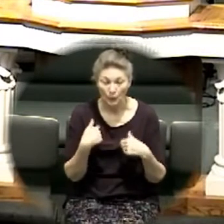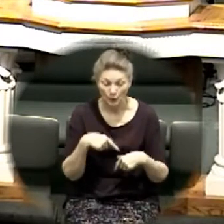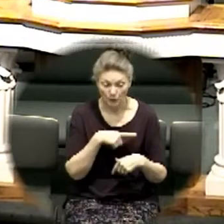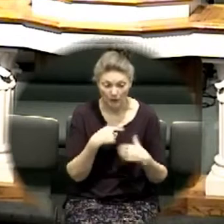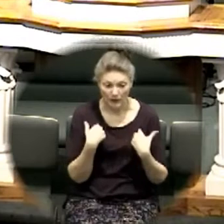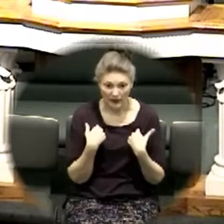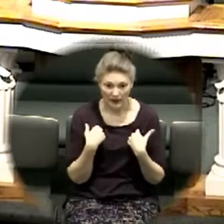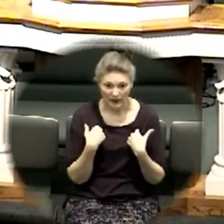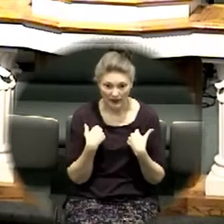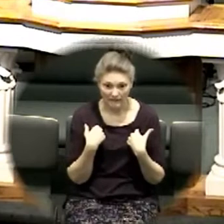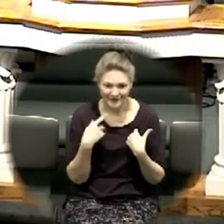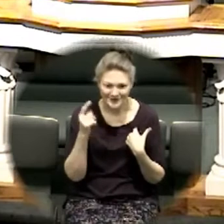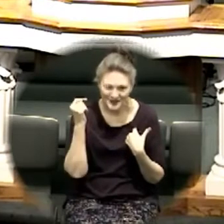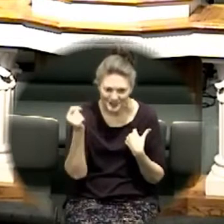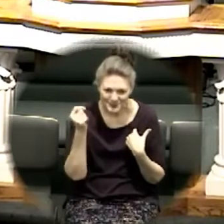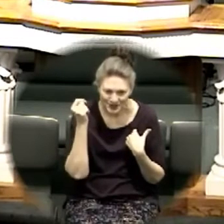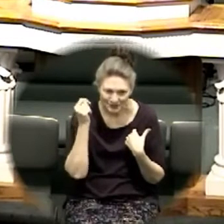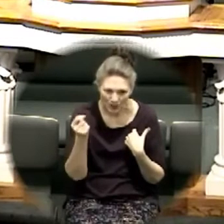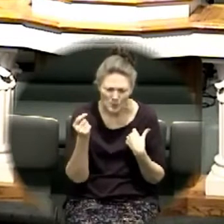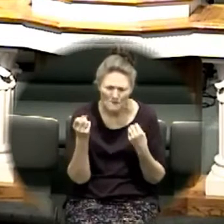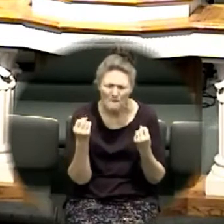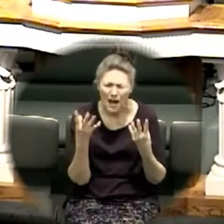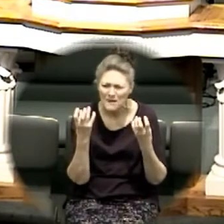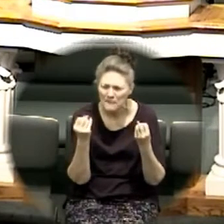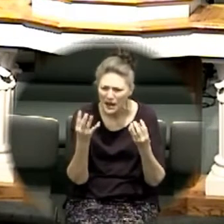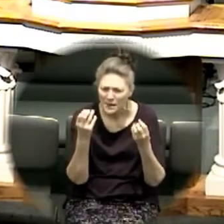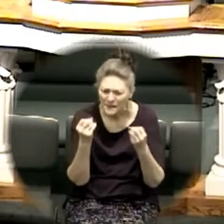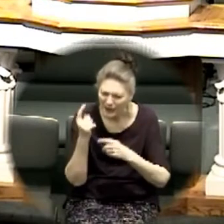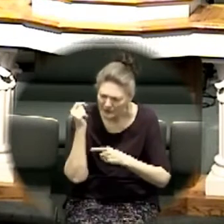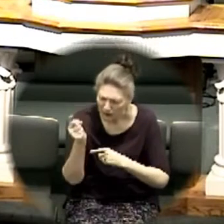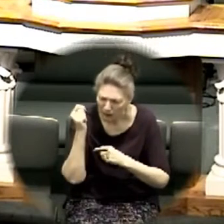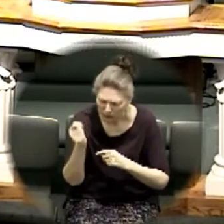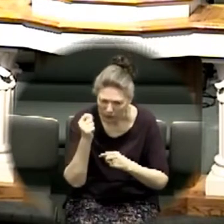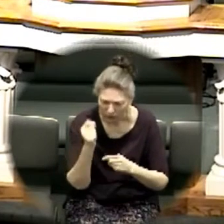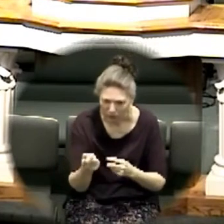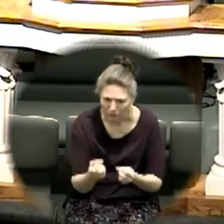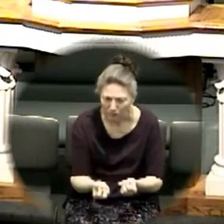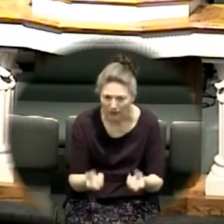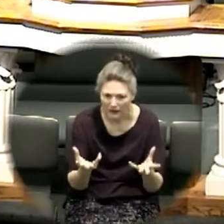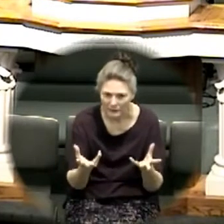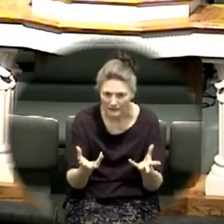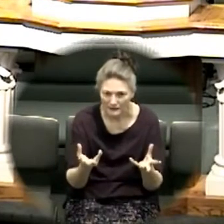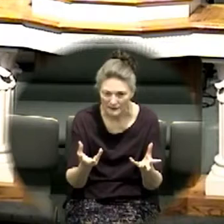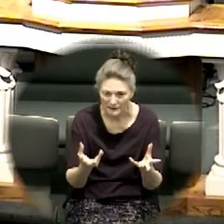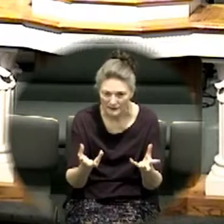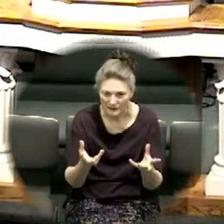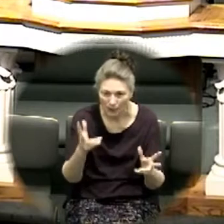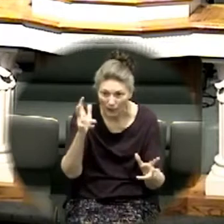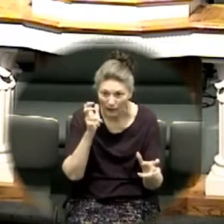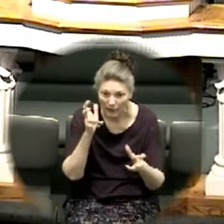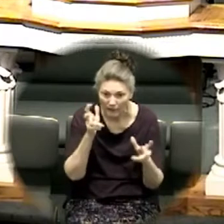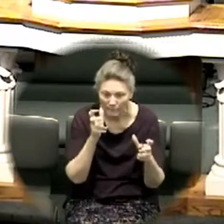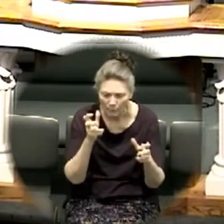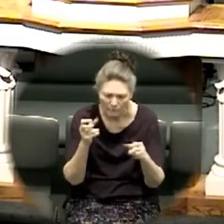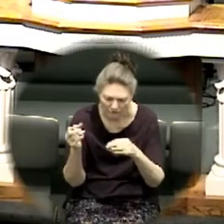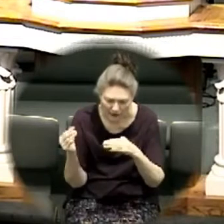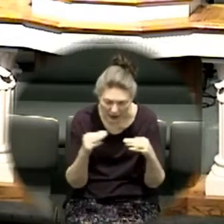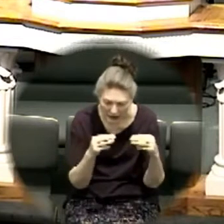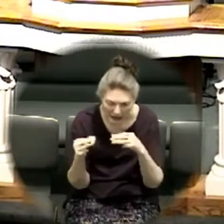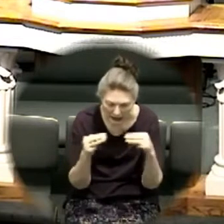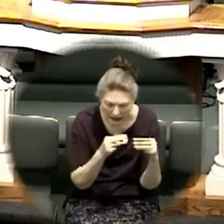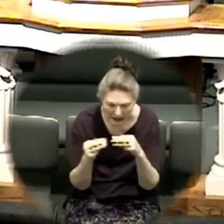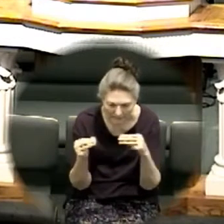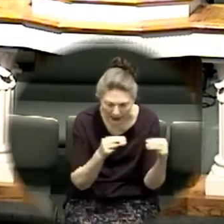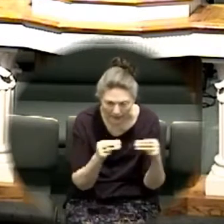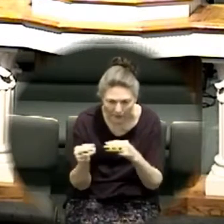testimonies after testimonies that are coming in that we are fighting battles in a different way